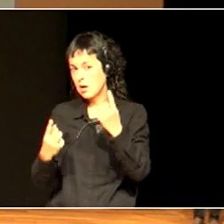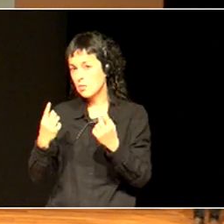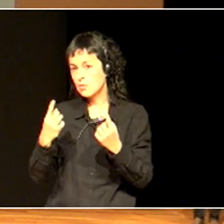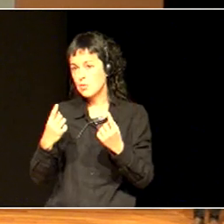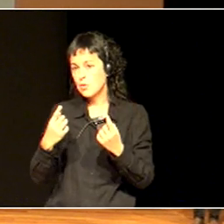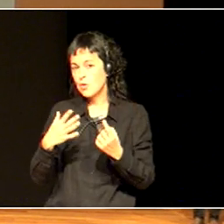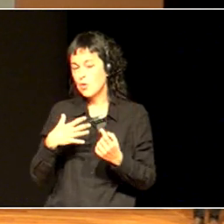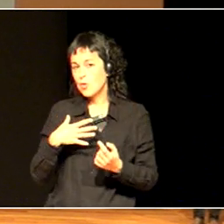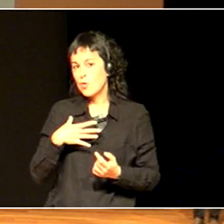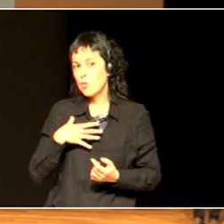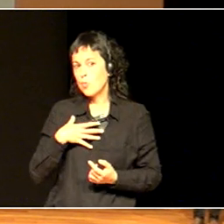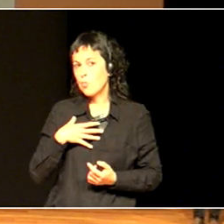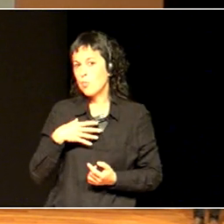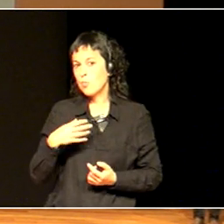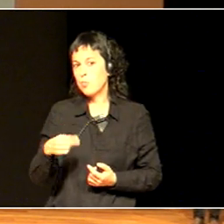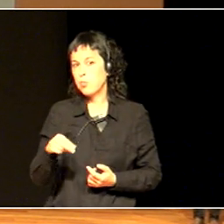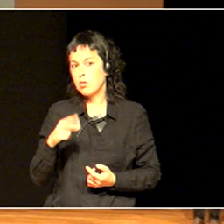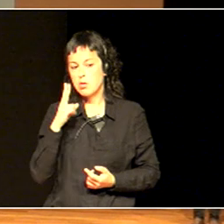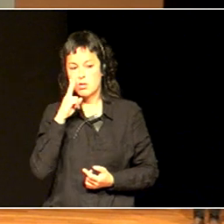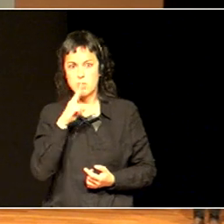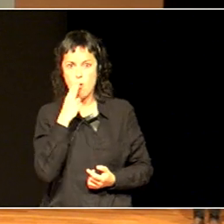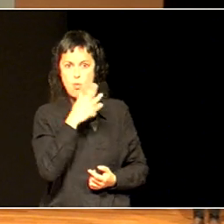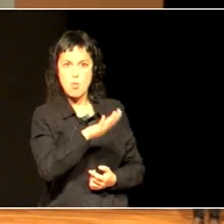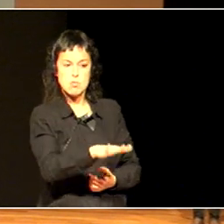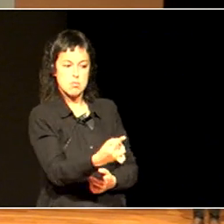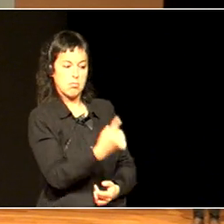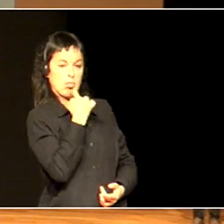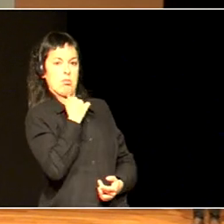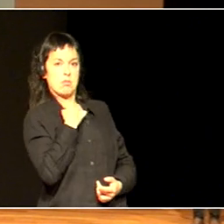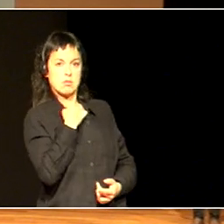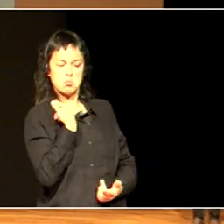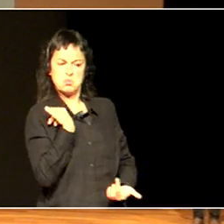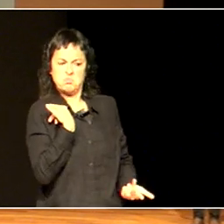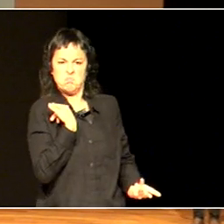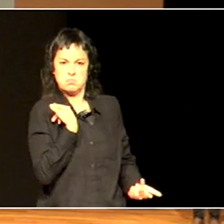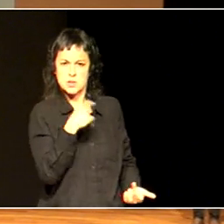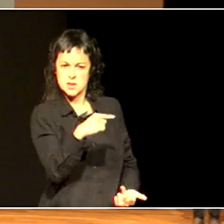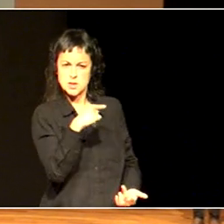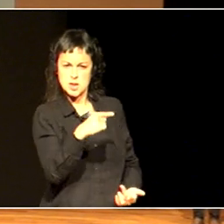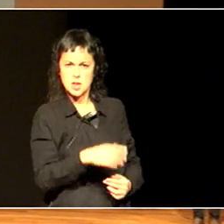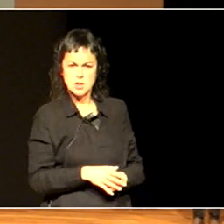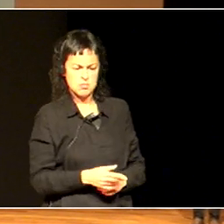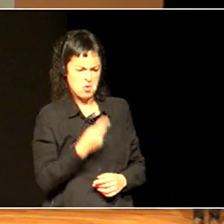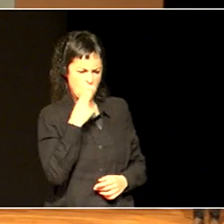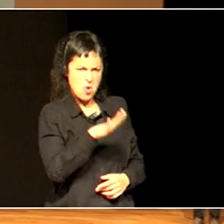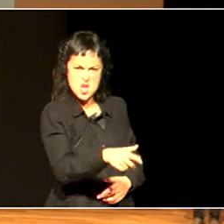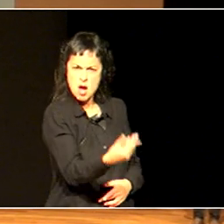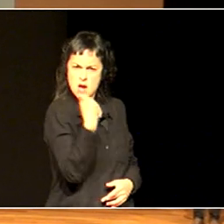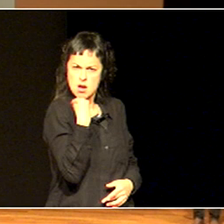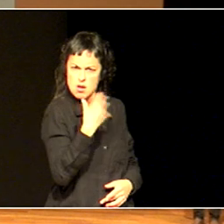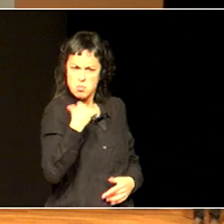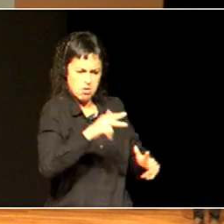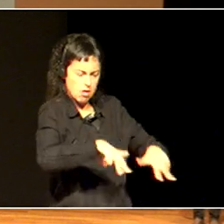child to think they could ask the headteacher and visitors about their values. But the